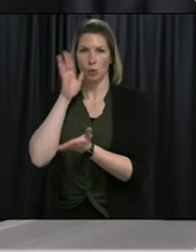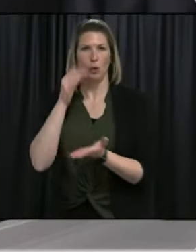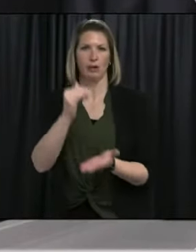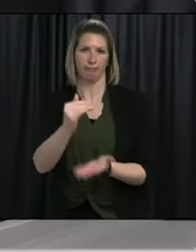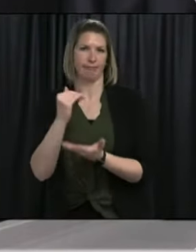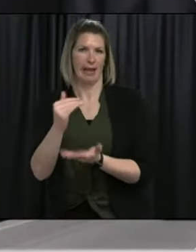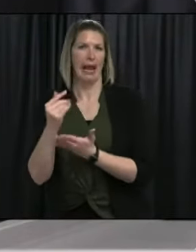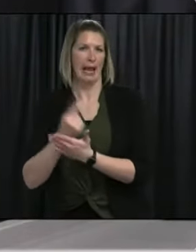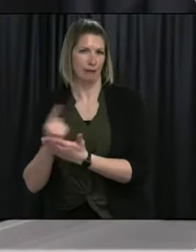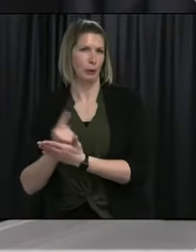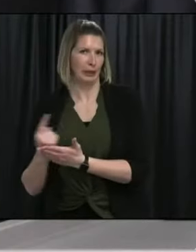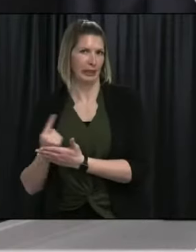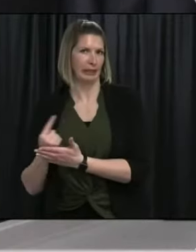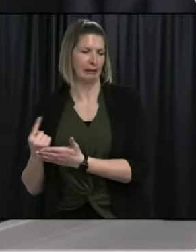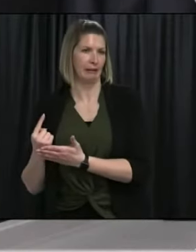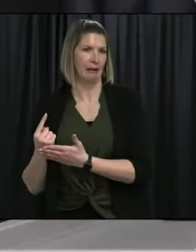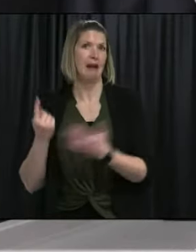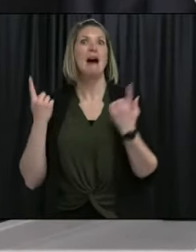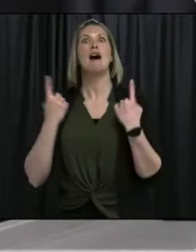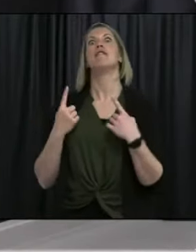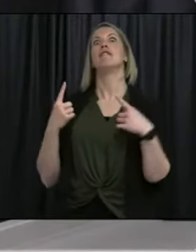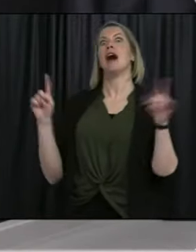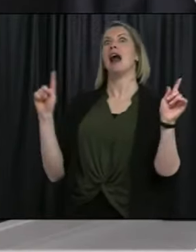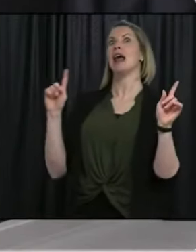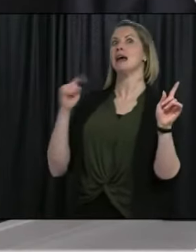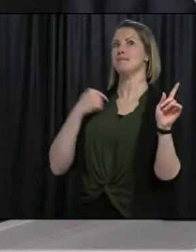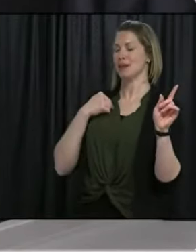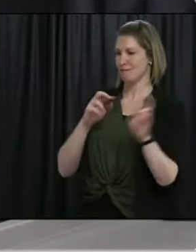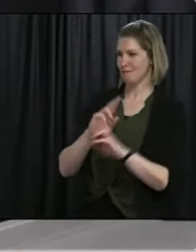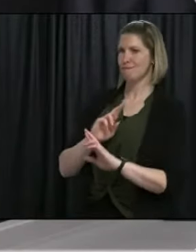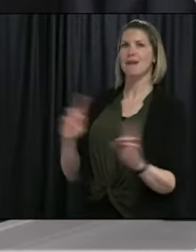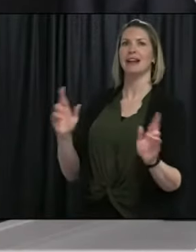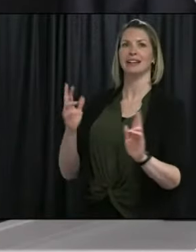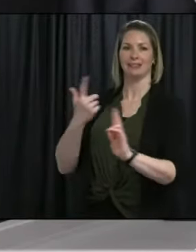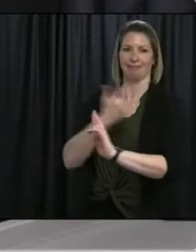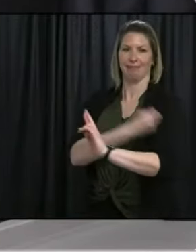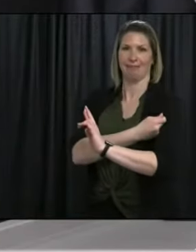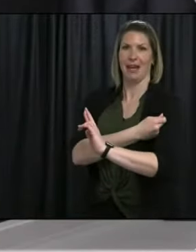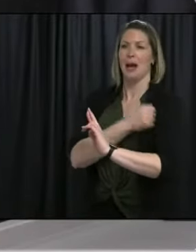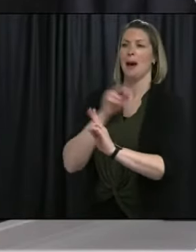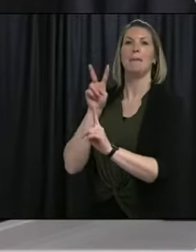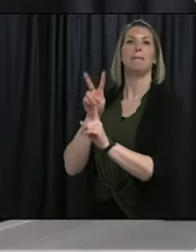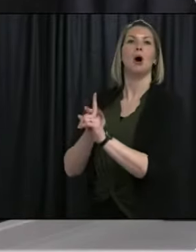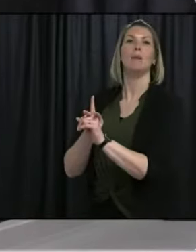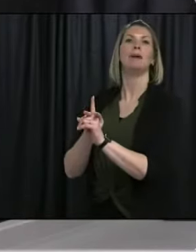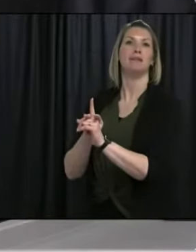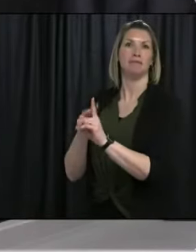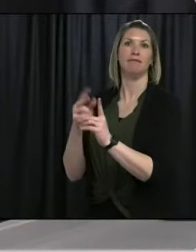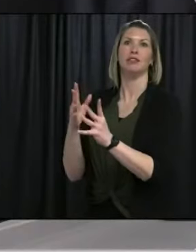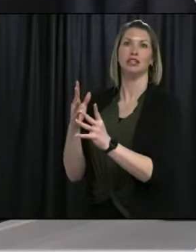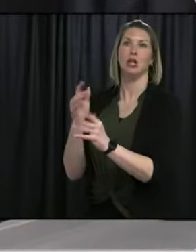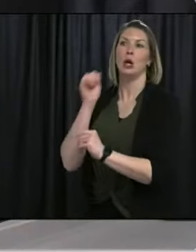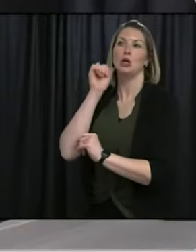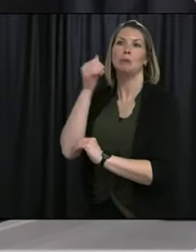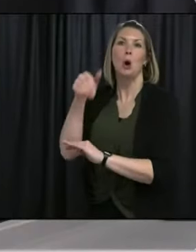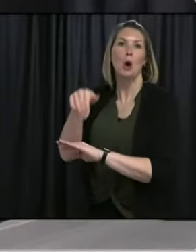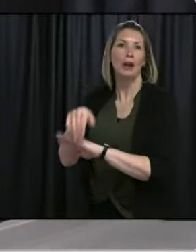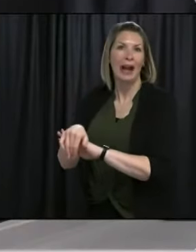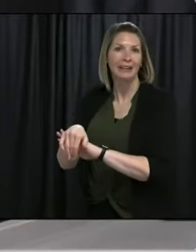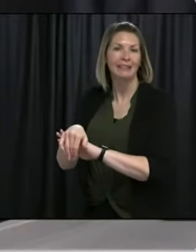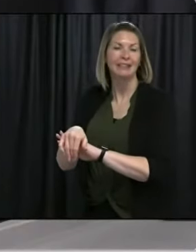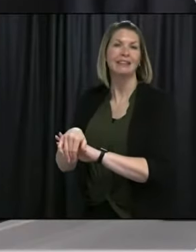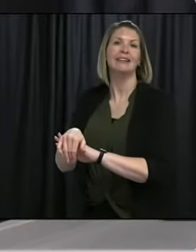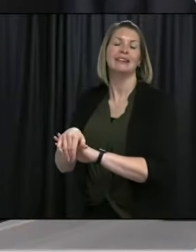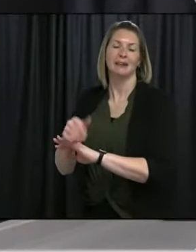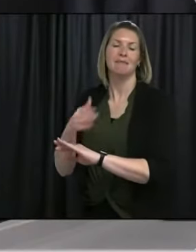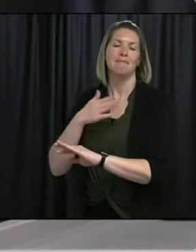I'm finally eligible for my vaccine now, and I have an appointment booked in Gander tomorrow evening on my way home.